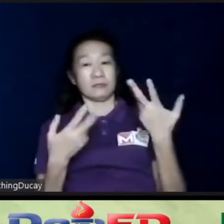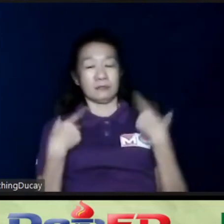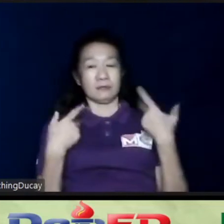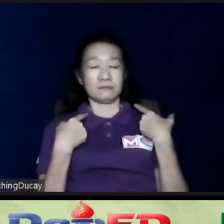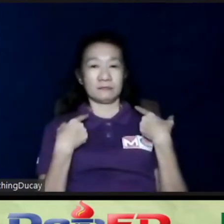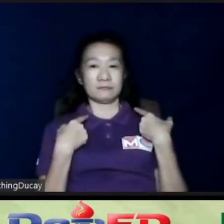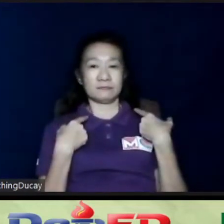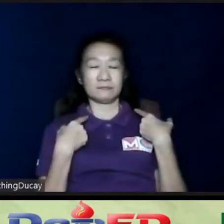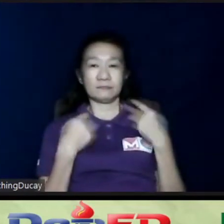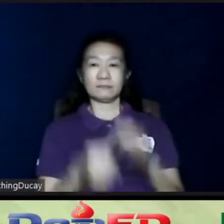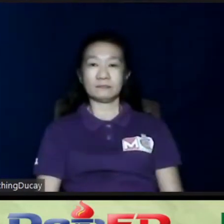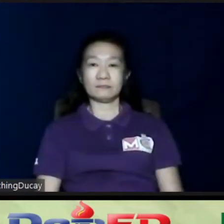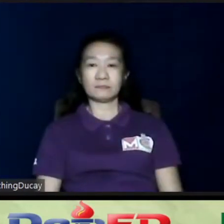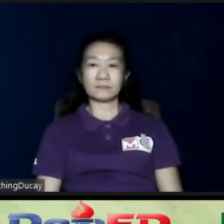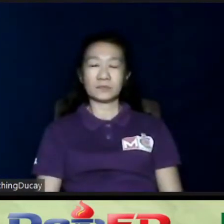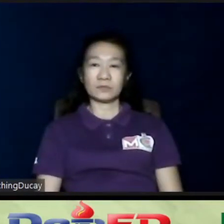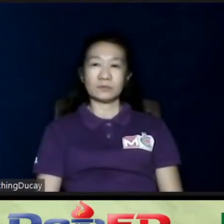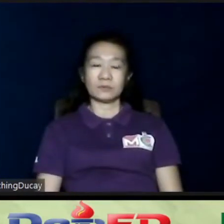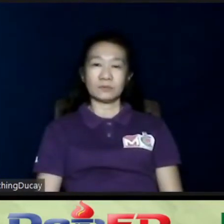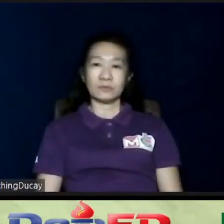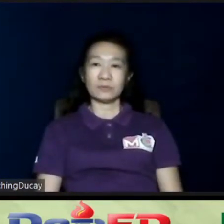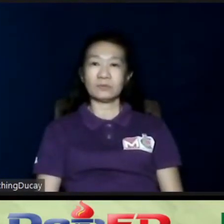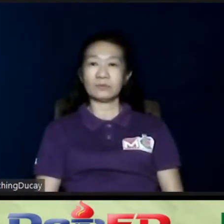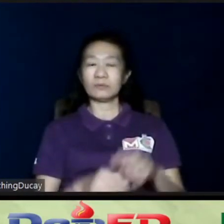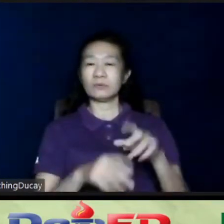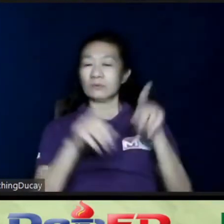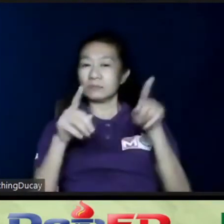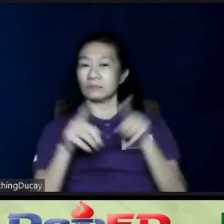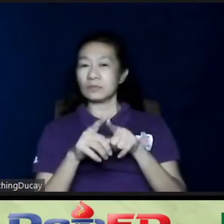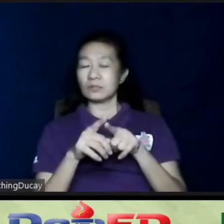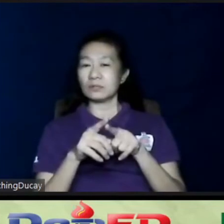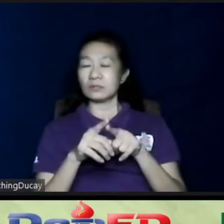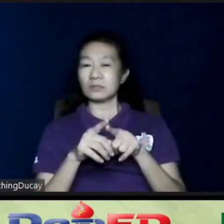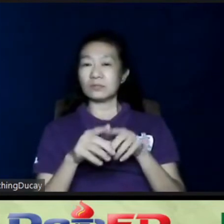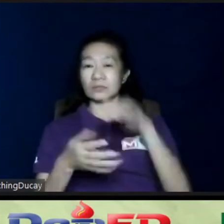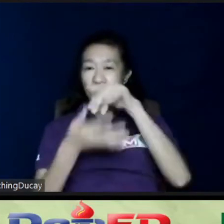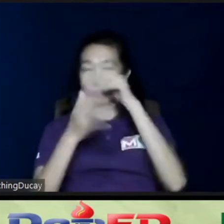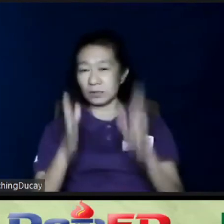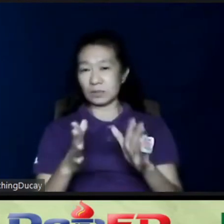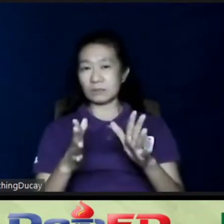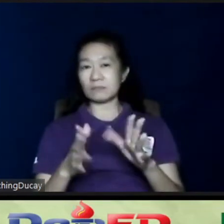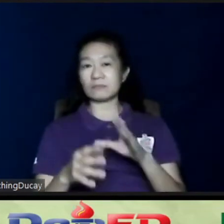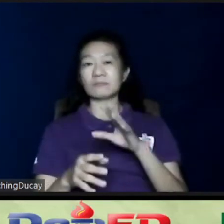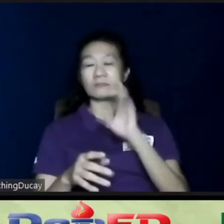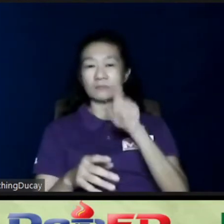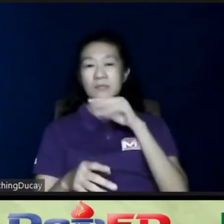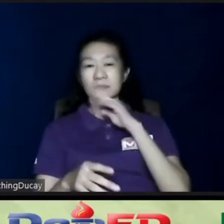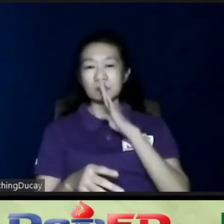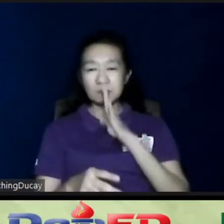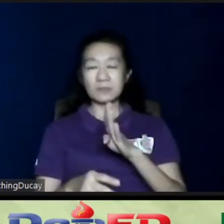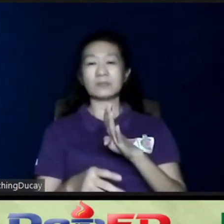treat the student worker as a worker, you know, when he or she is engaged in the recommended activities,